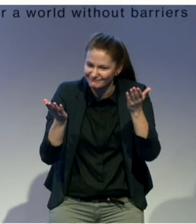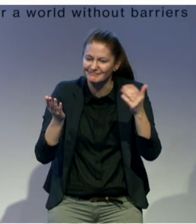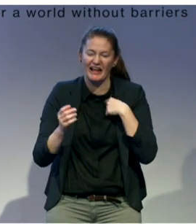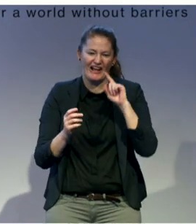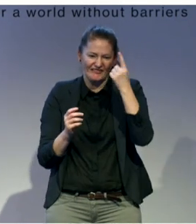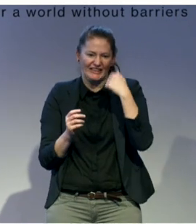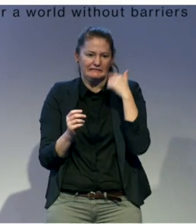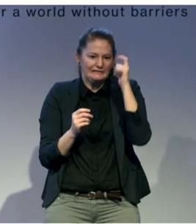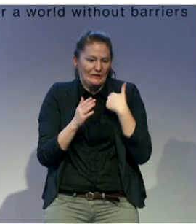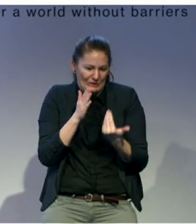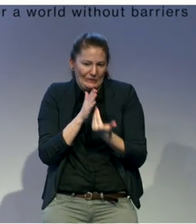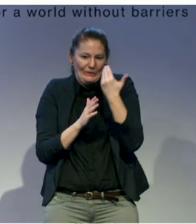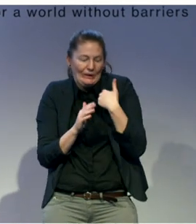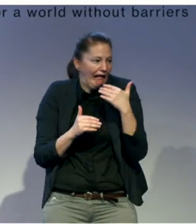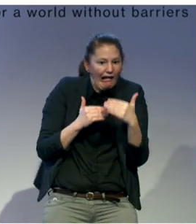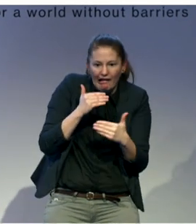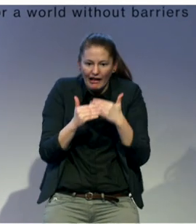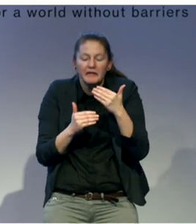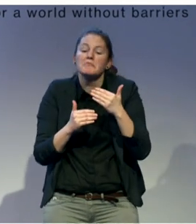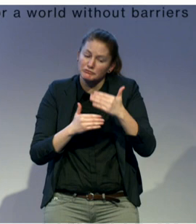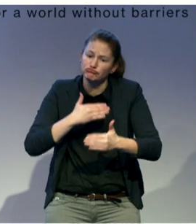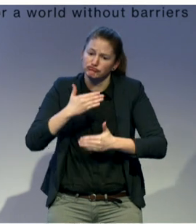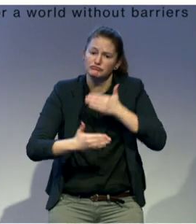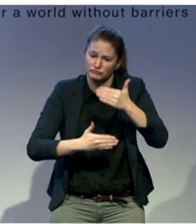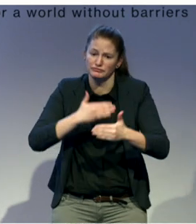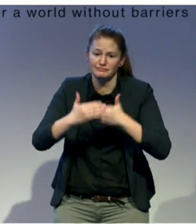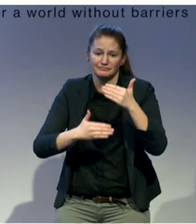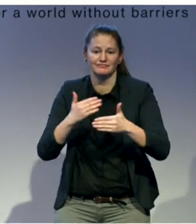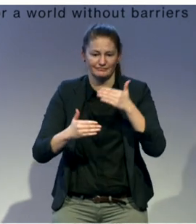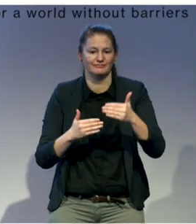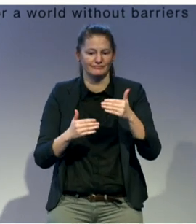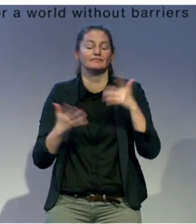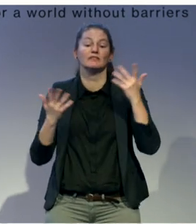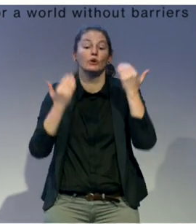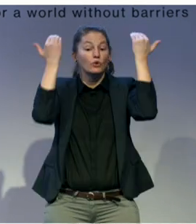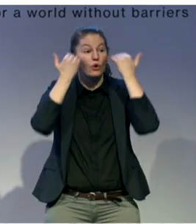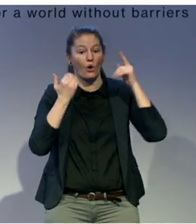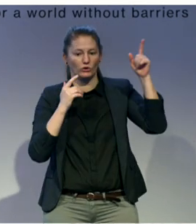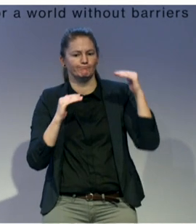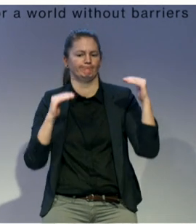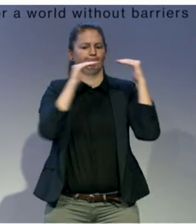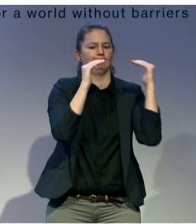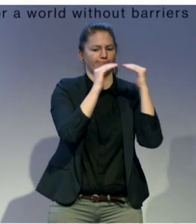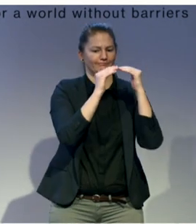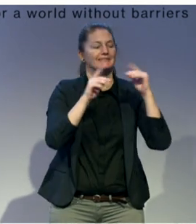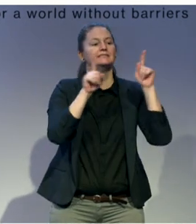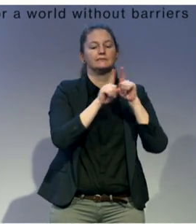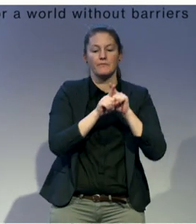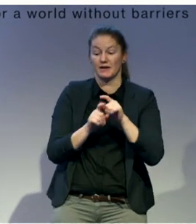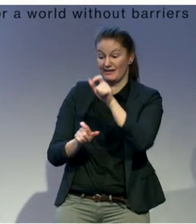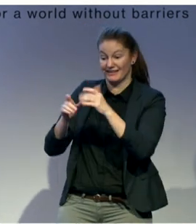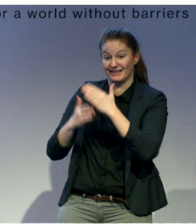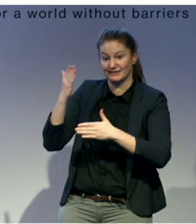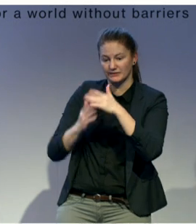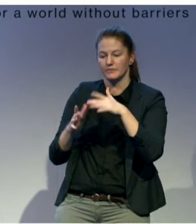to us is the issue of balancing rights with protection. In many of the countries where we work, it's not actually a particularly safe space, the political